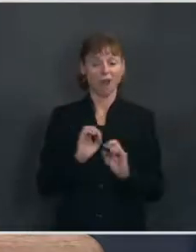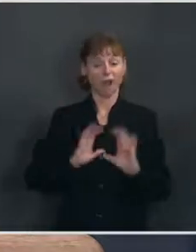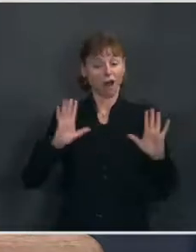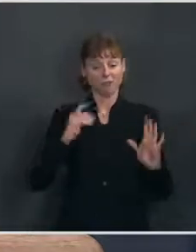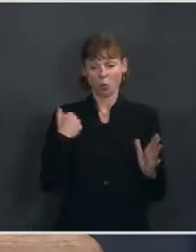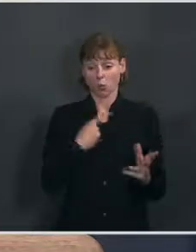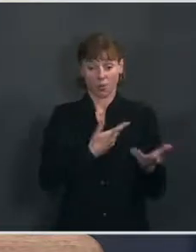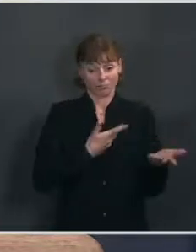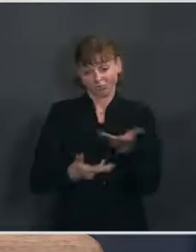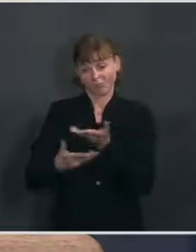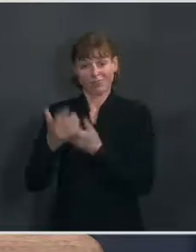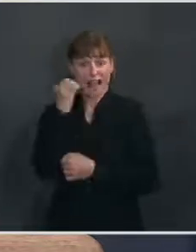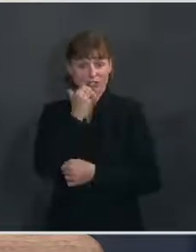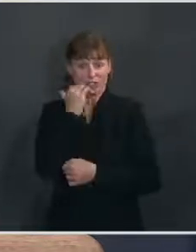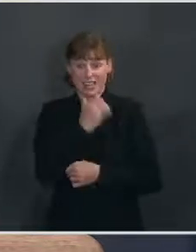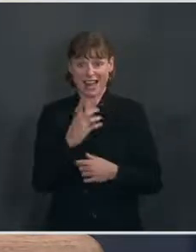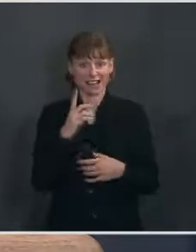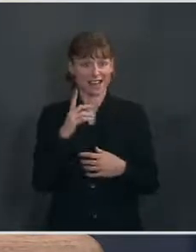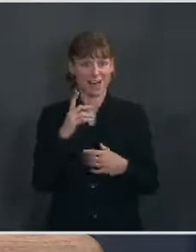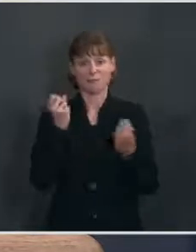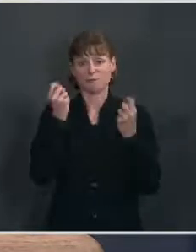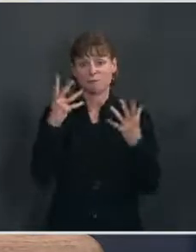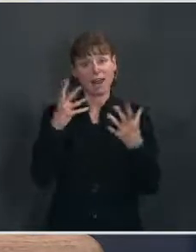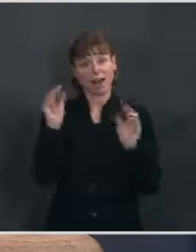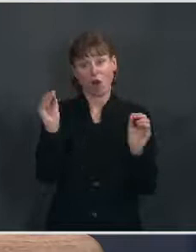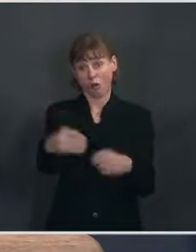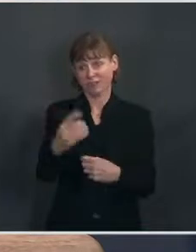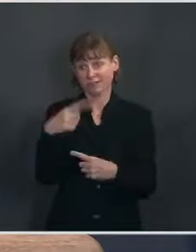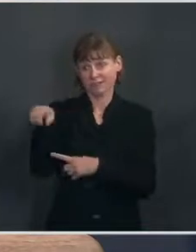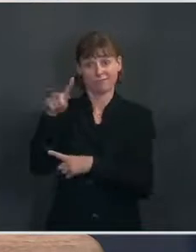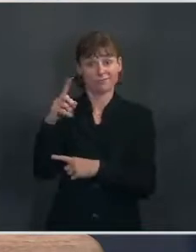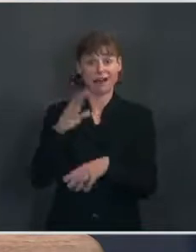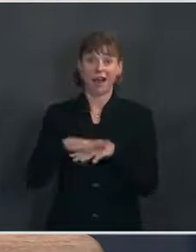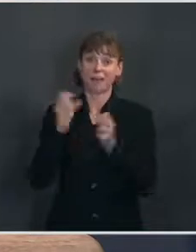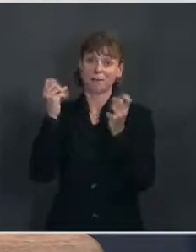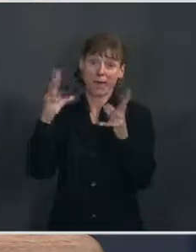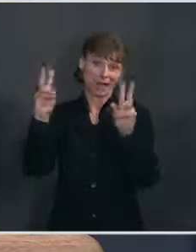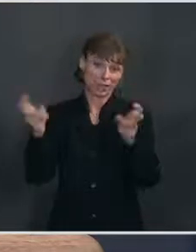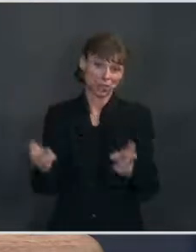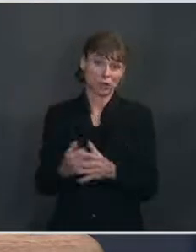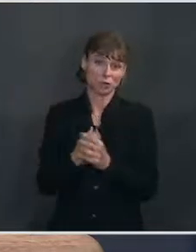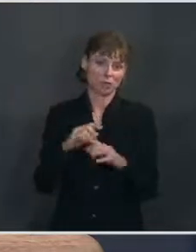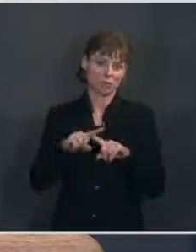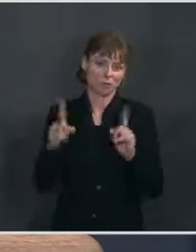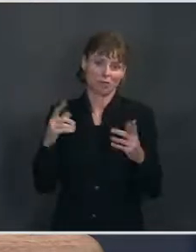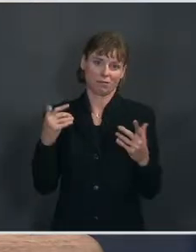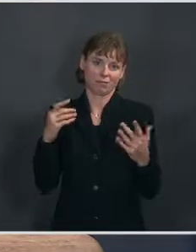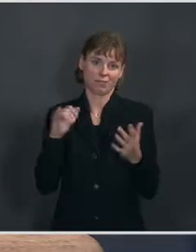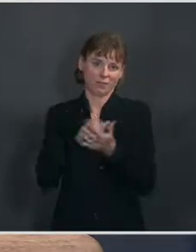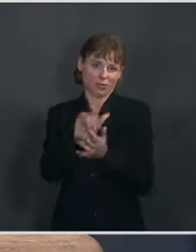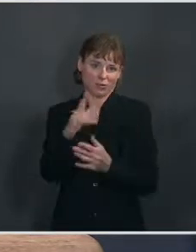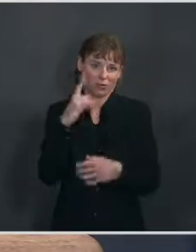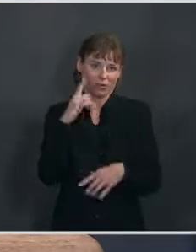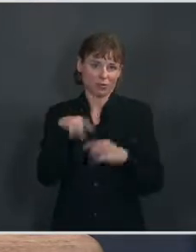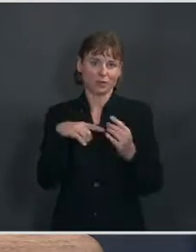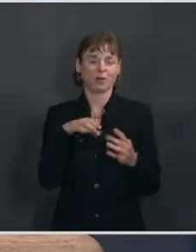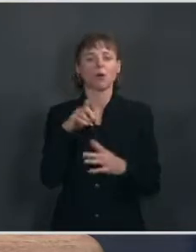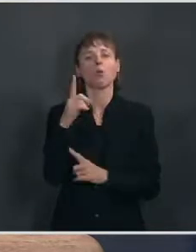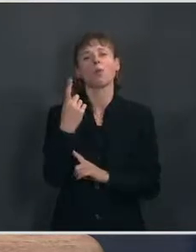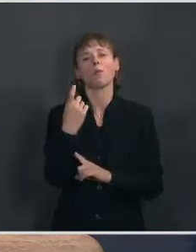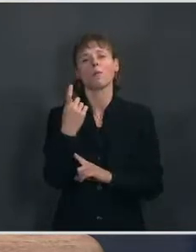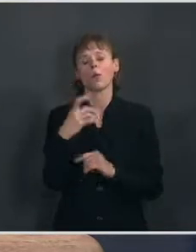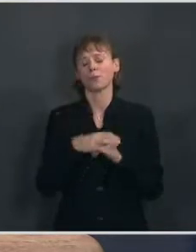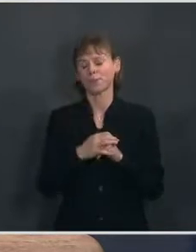variety of levels every day with a range of offices on a number of issues. So — but I don't have anything more for you on that. And then lastly, one more on this. Sorry.